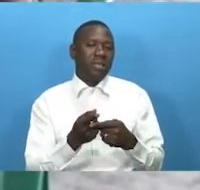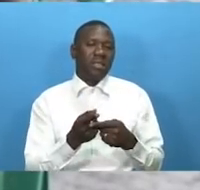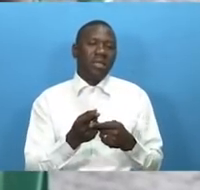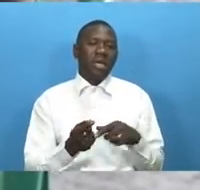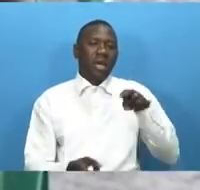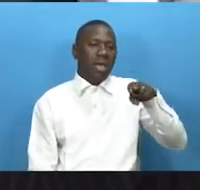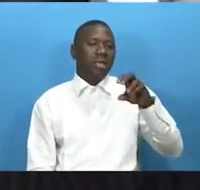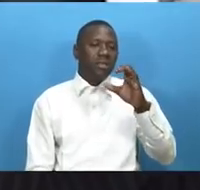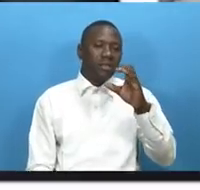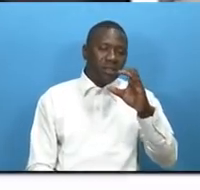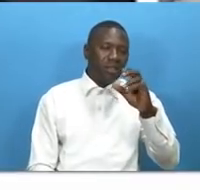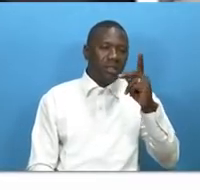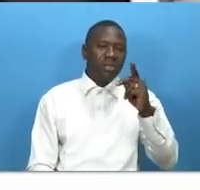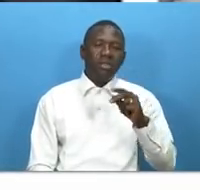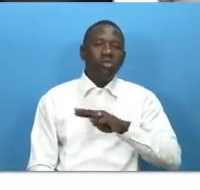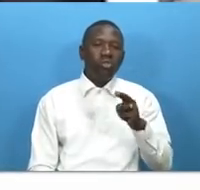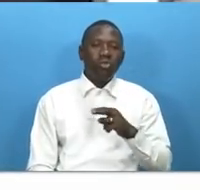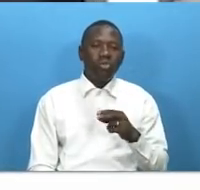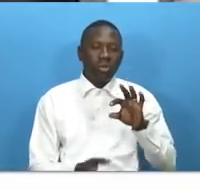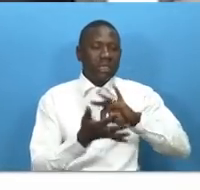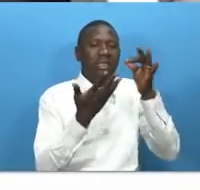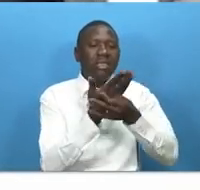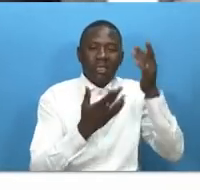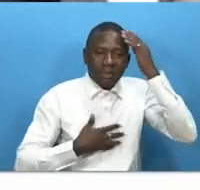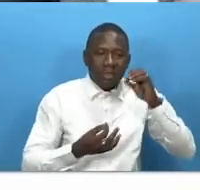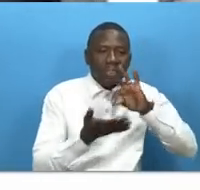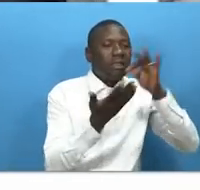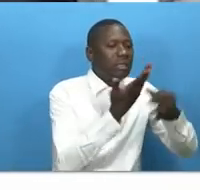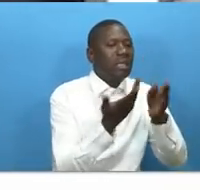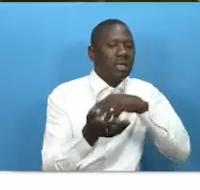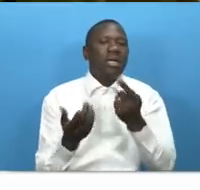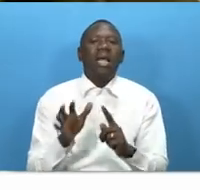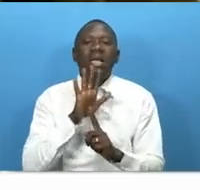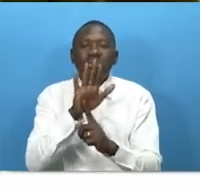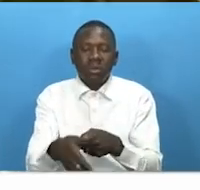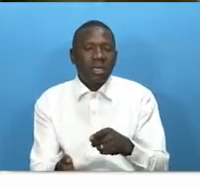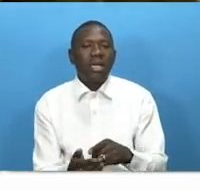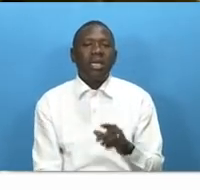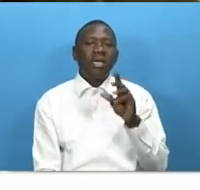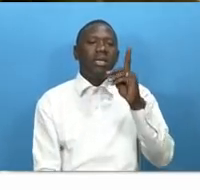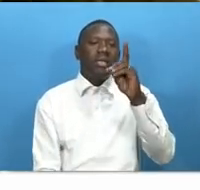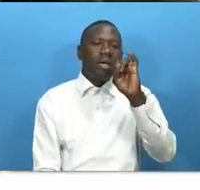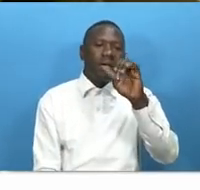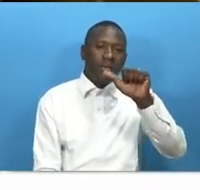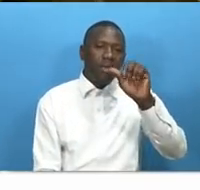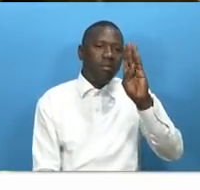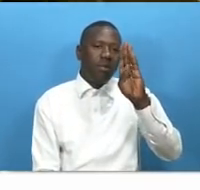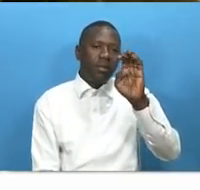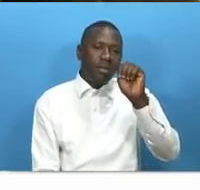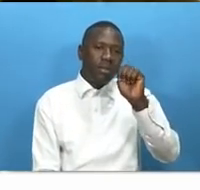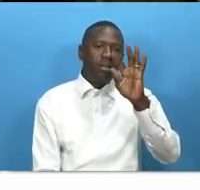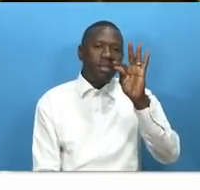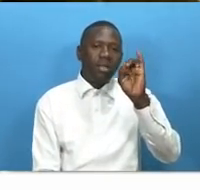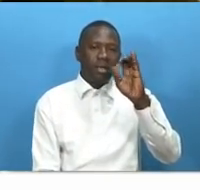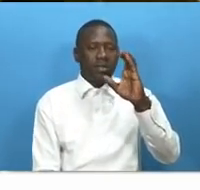ncd's non-communicable disease in the country specifically diabetes brilliant attire involves adding sugar